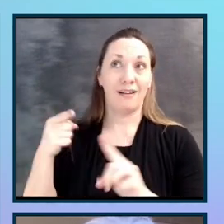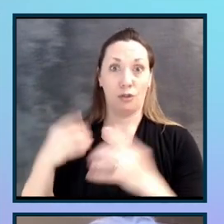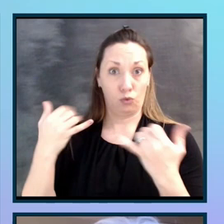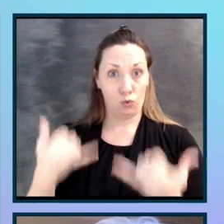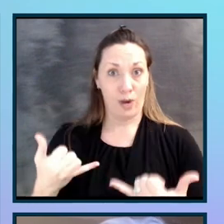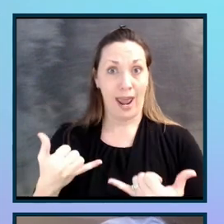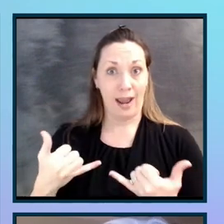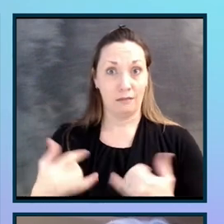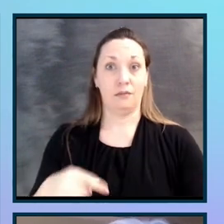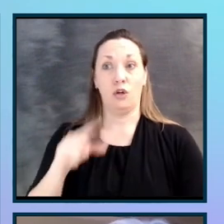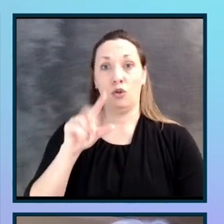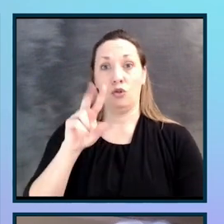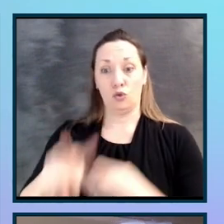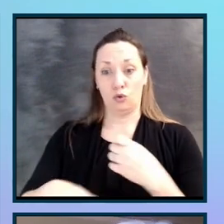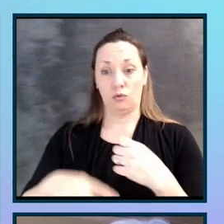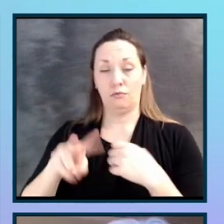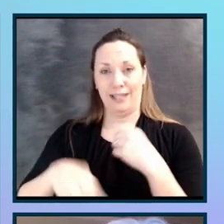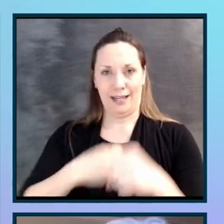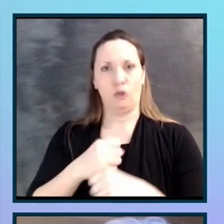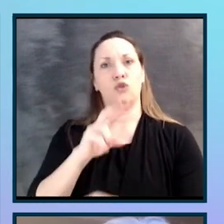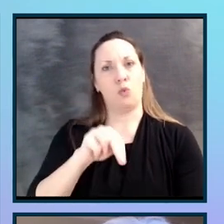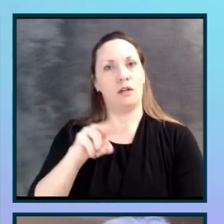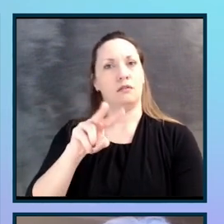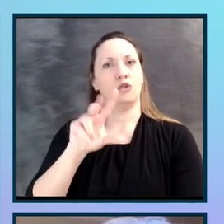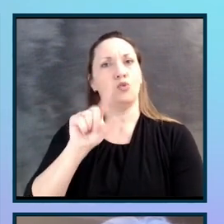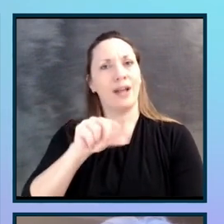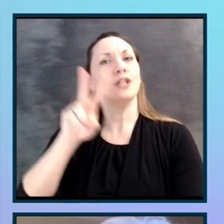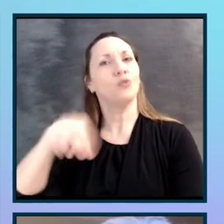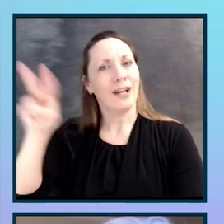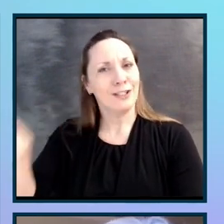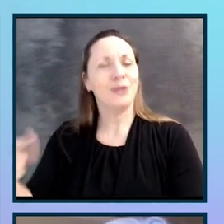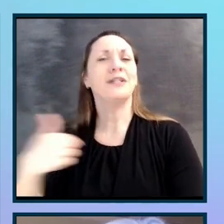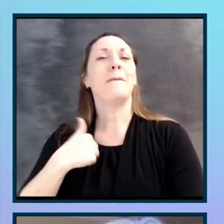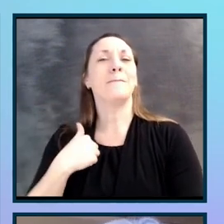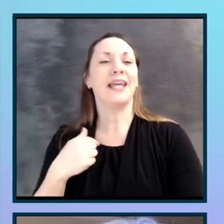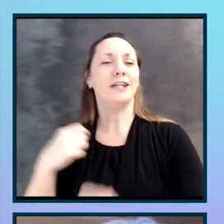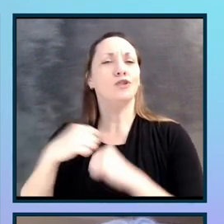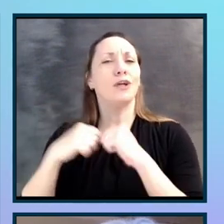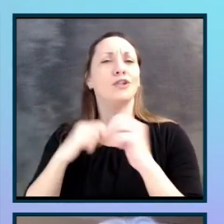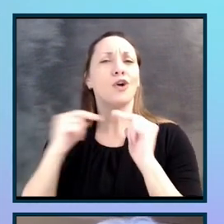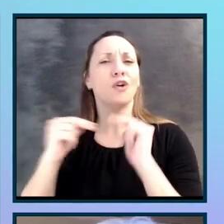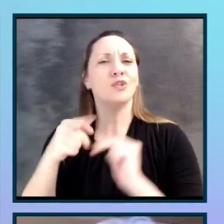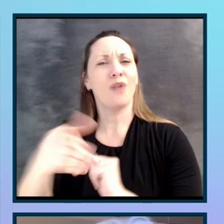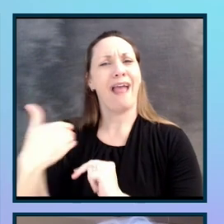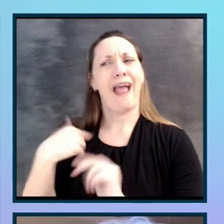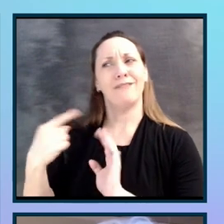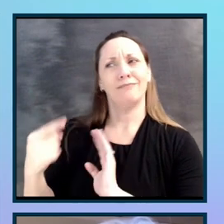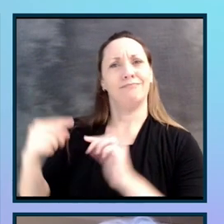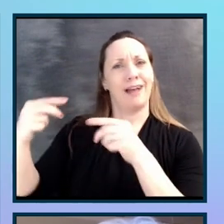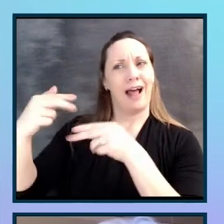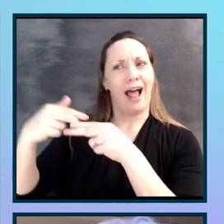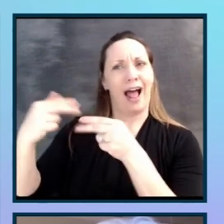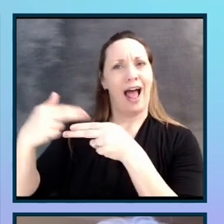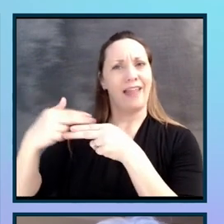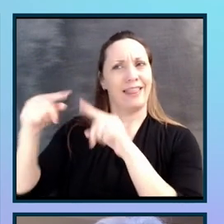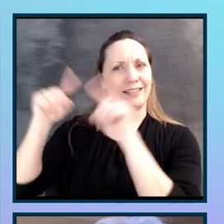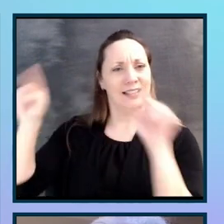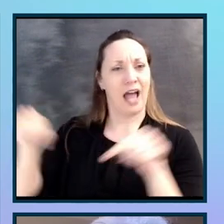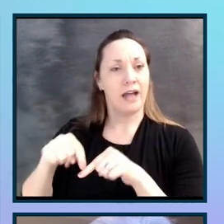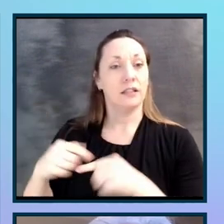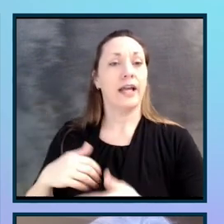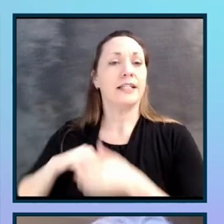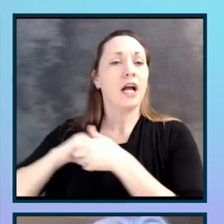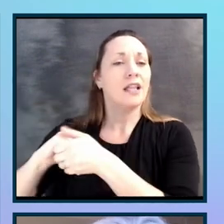into the future, to me, structured negotiation was what I have up on the slide, a collaborative way to resolve legal claims